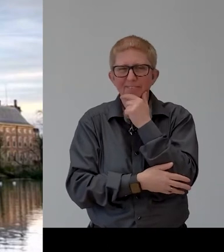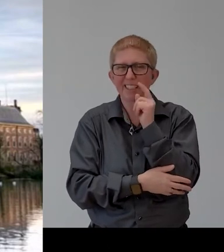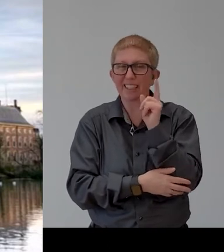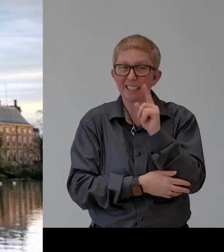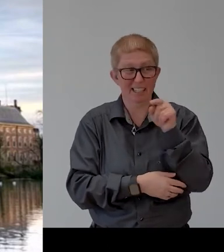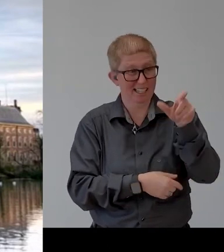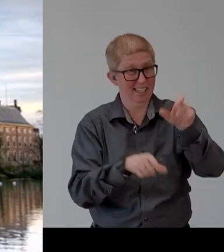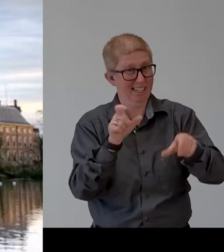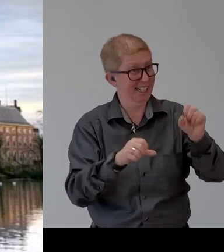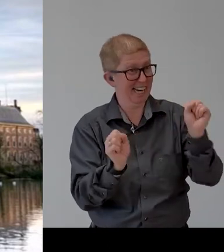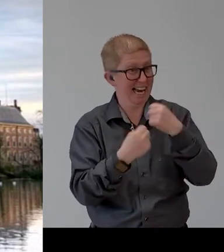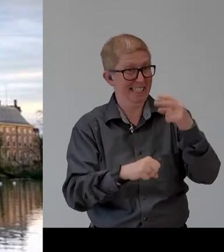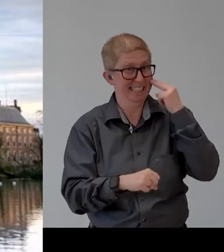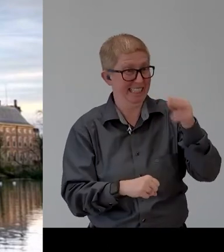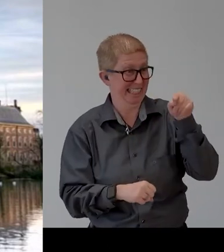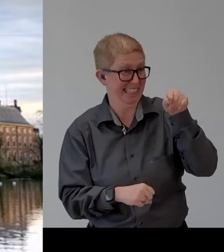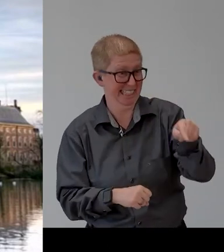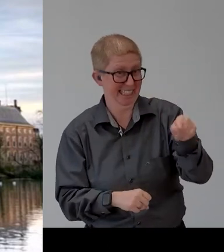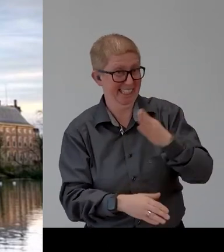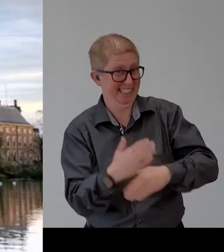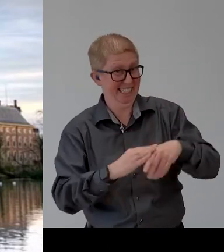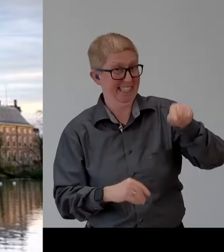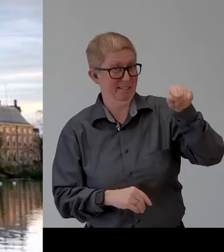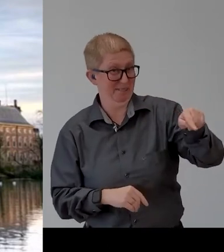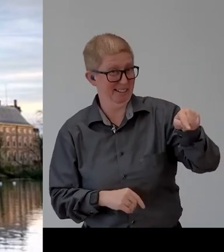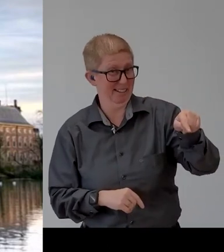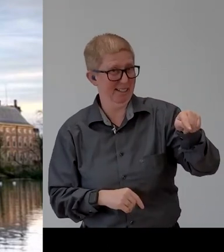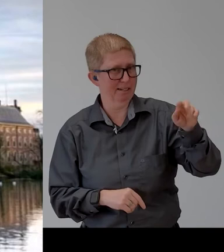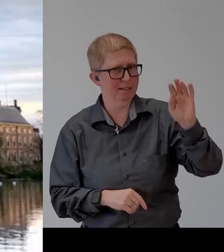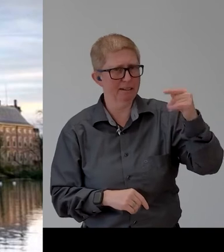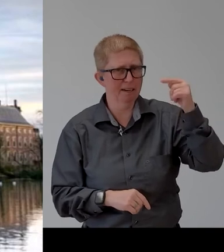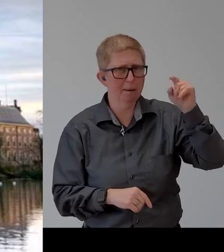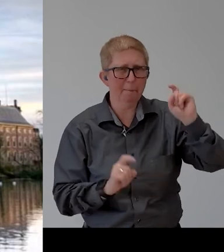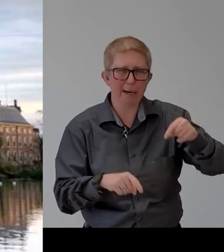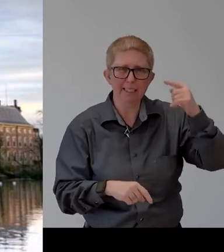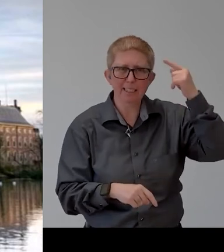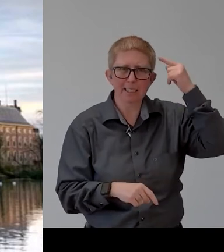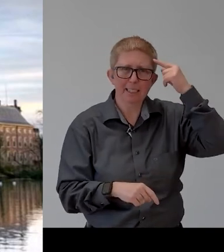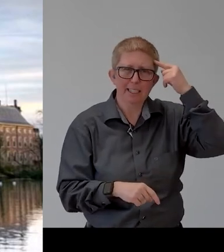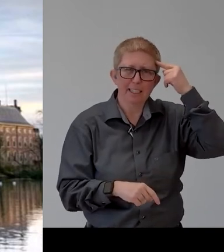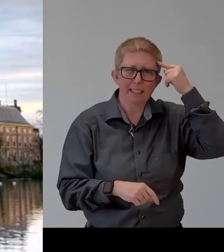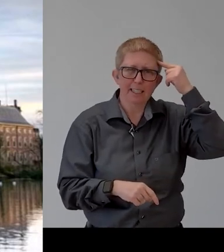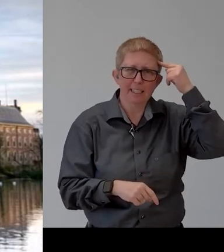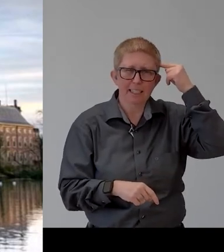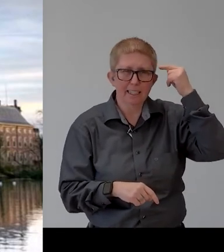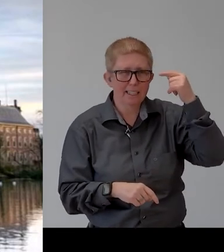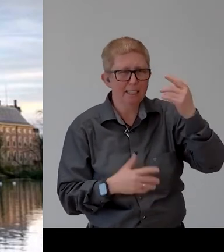uh and then keep in mind that someone might still have a disability